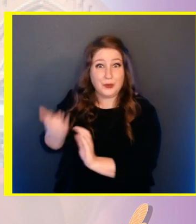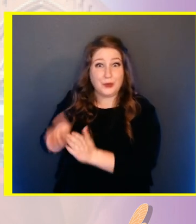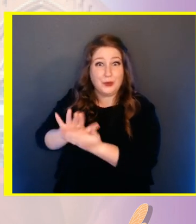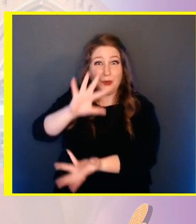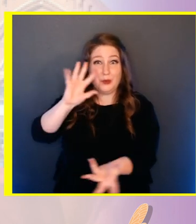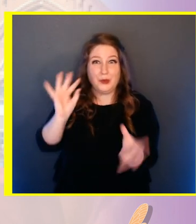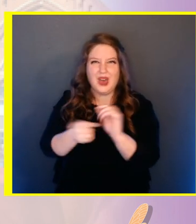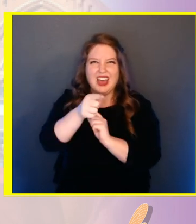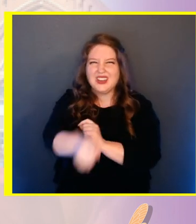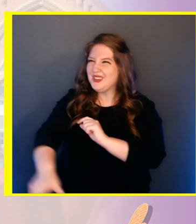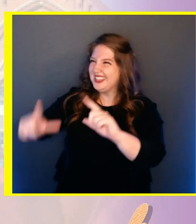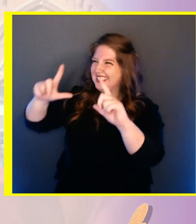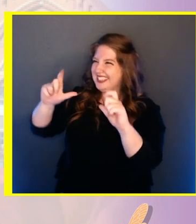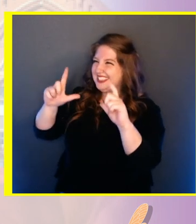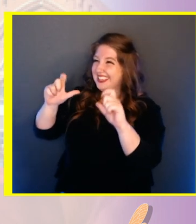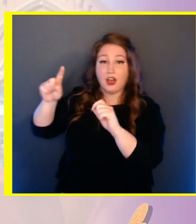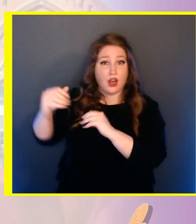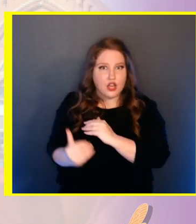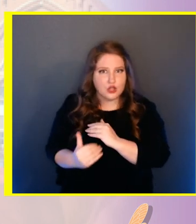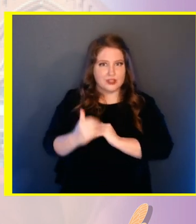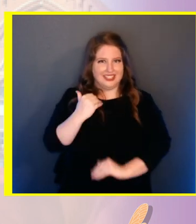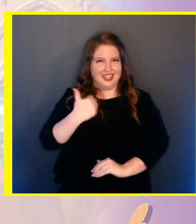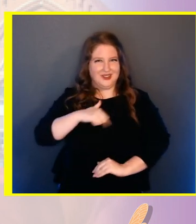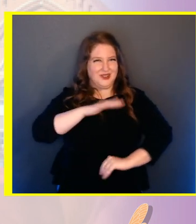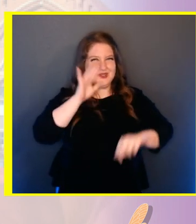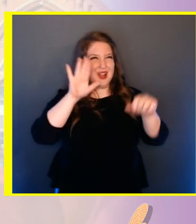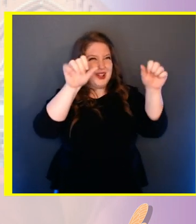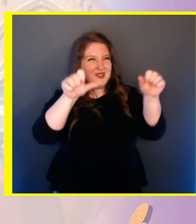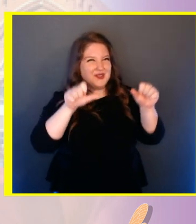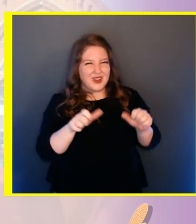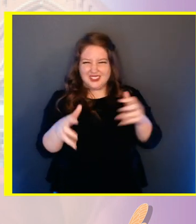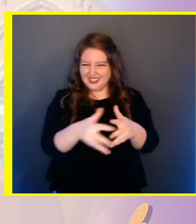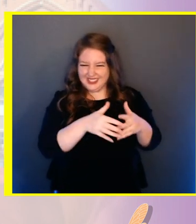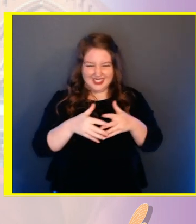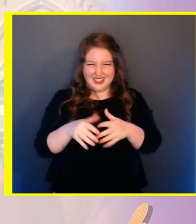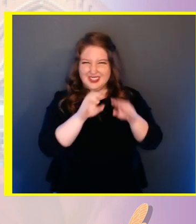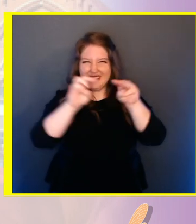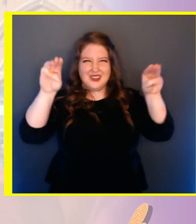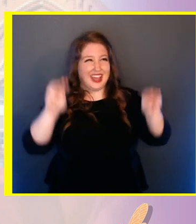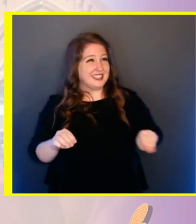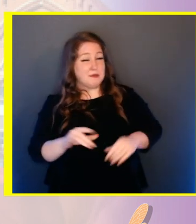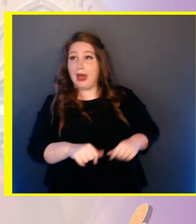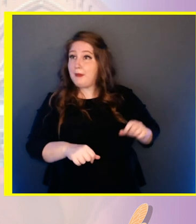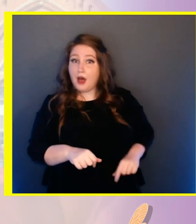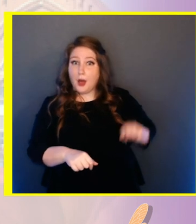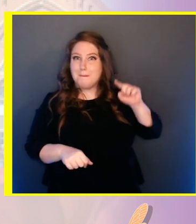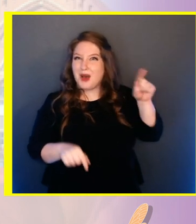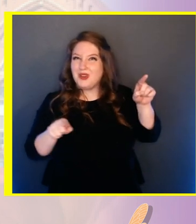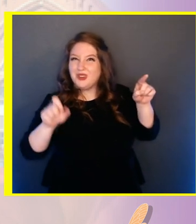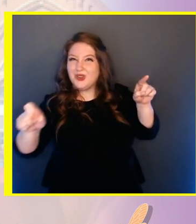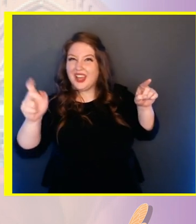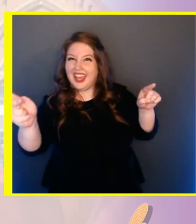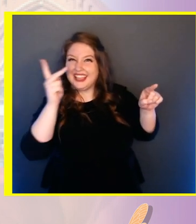adult periodical cicada, take its picture and submit it for verification. Once submitted,